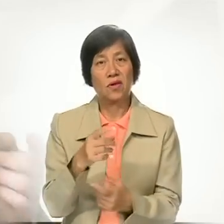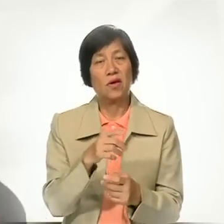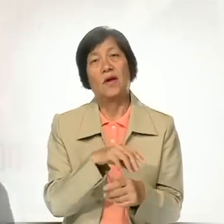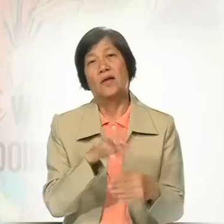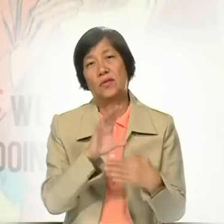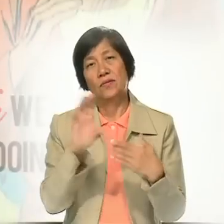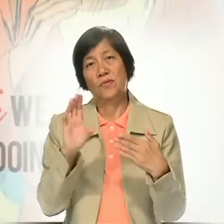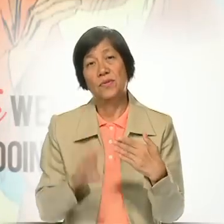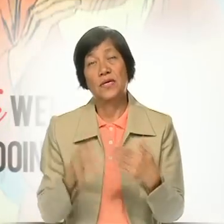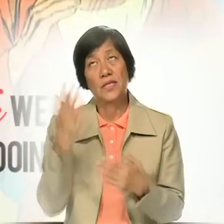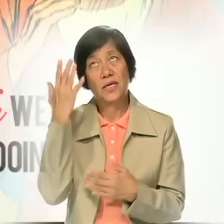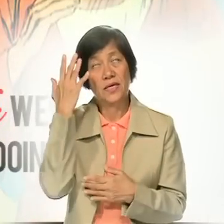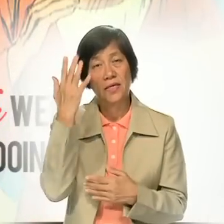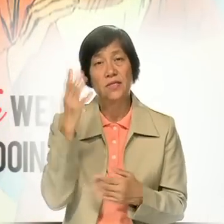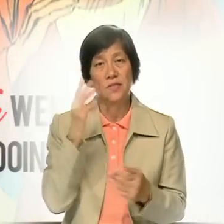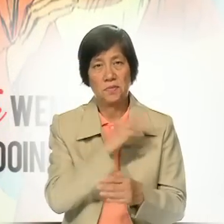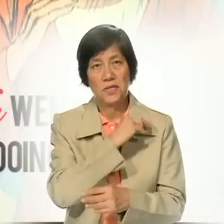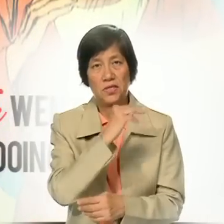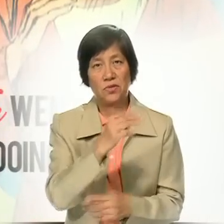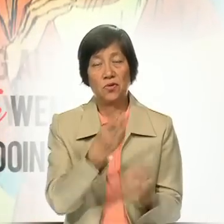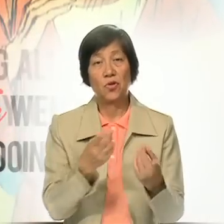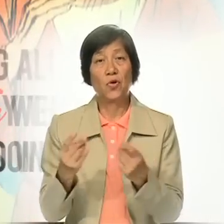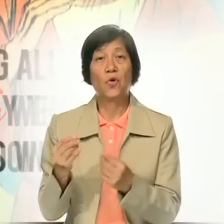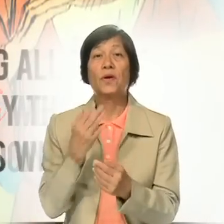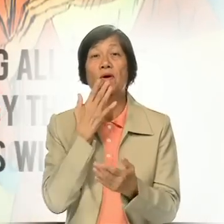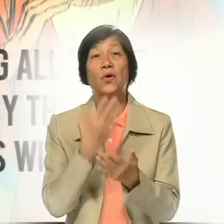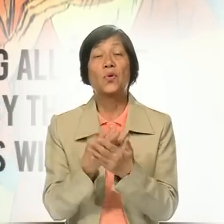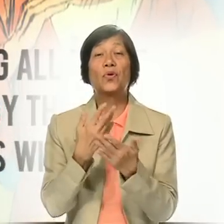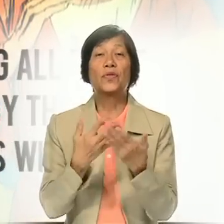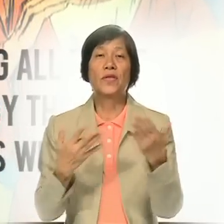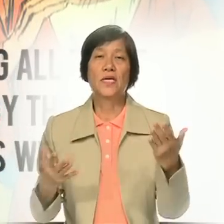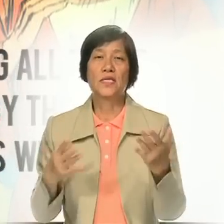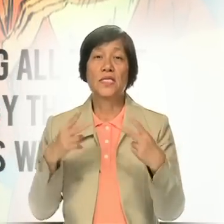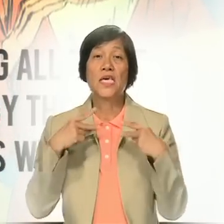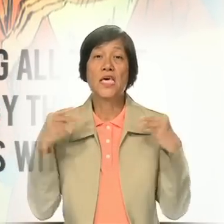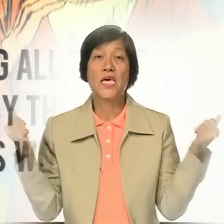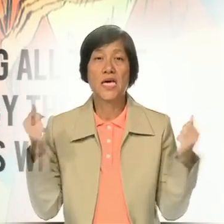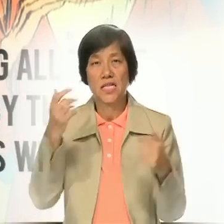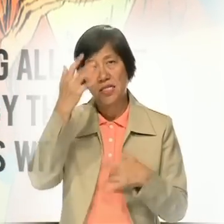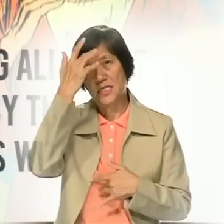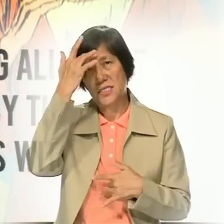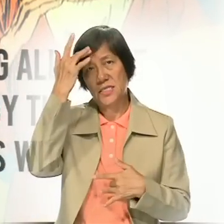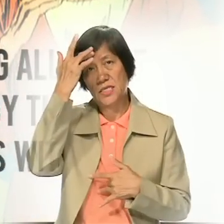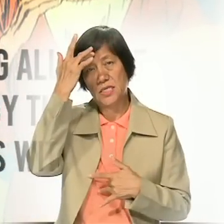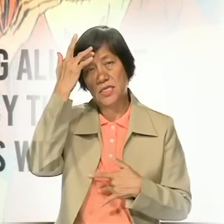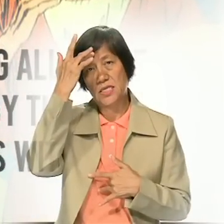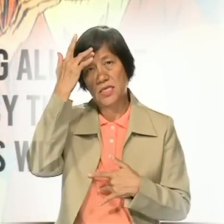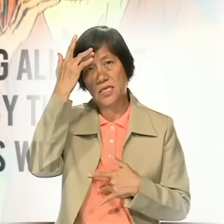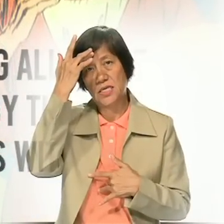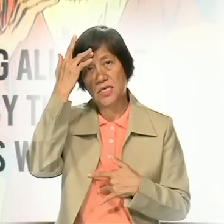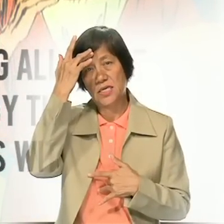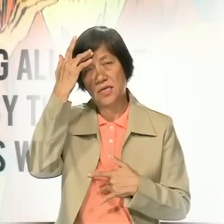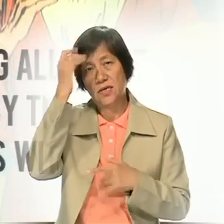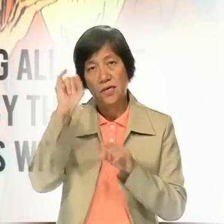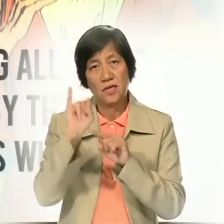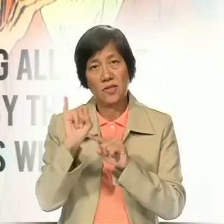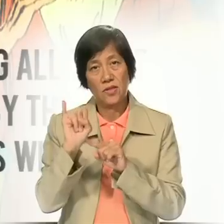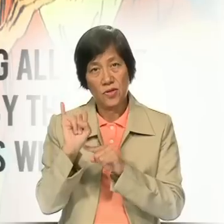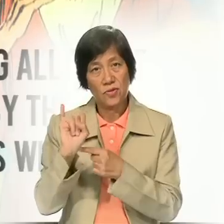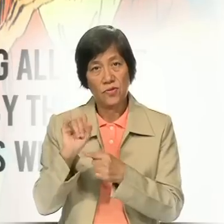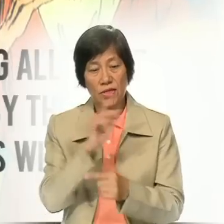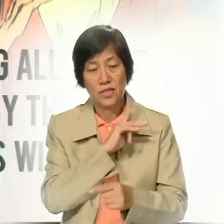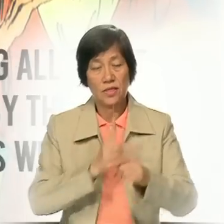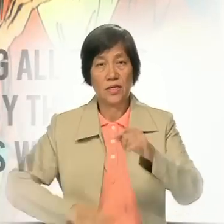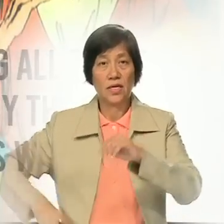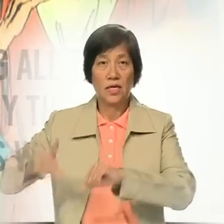mission, doing good things, healing the sick, inaugurating the kingdom